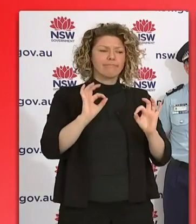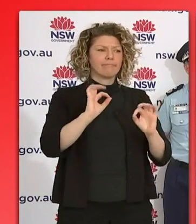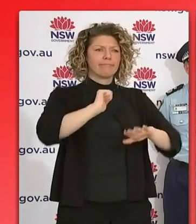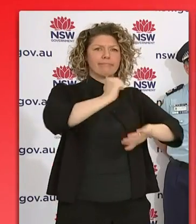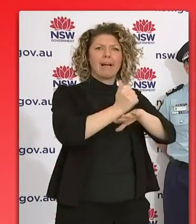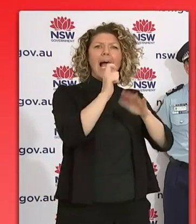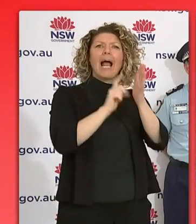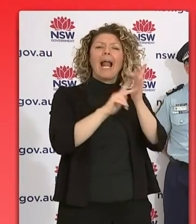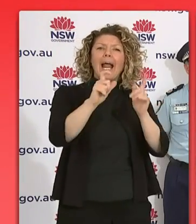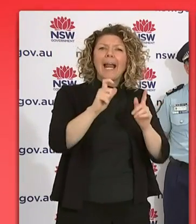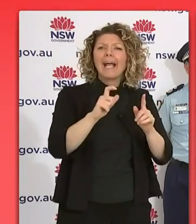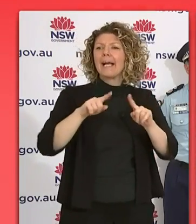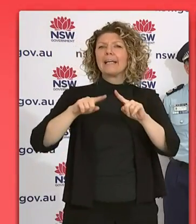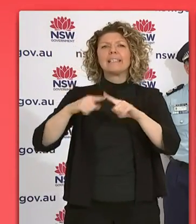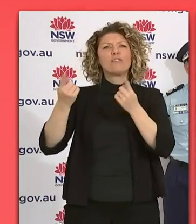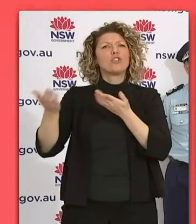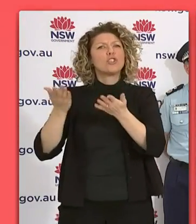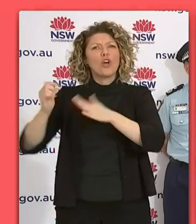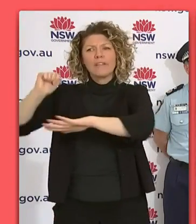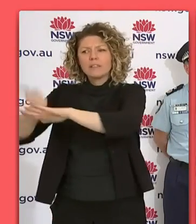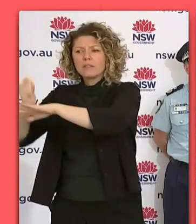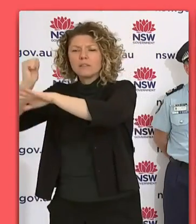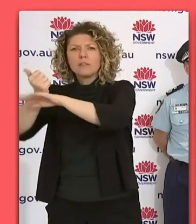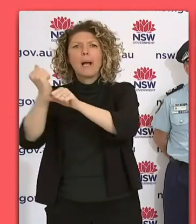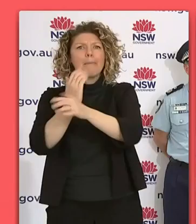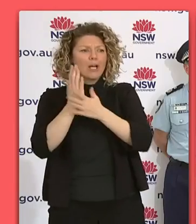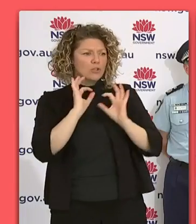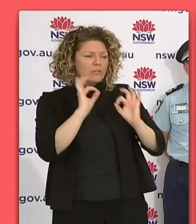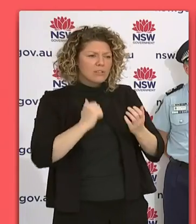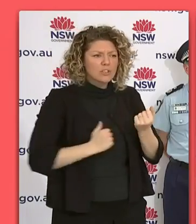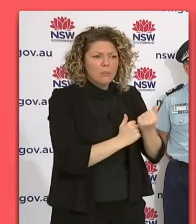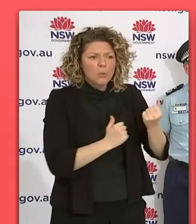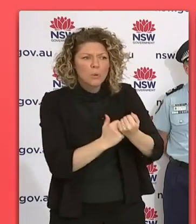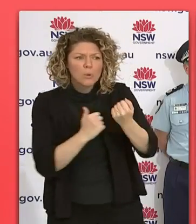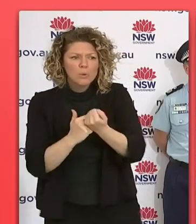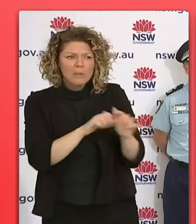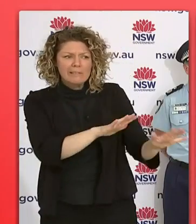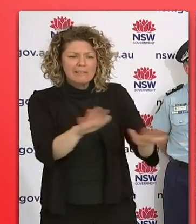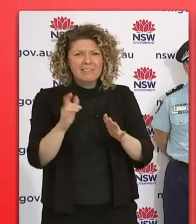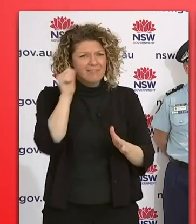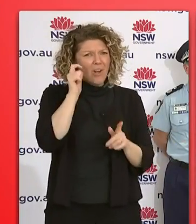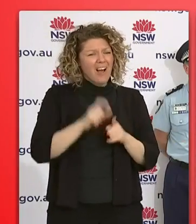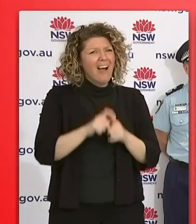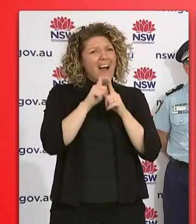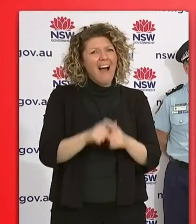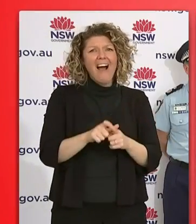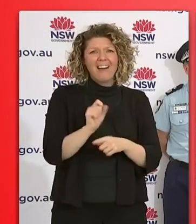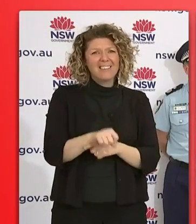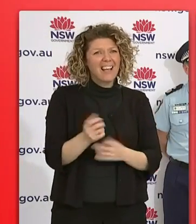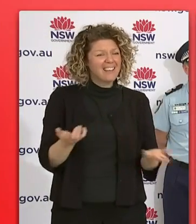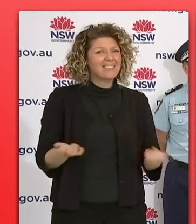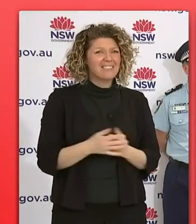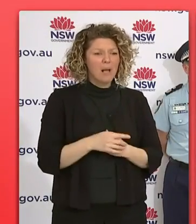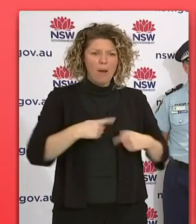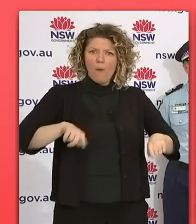the additional social services. So please know we're doing everything we can to support communities going through that difficult time. But we do also know that